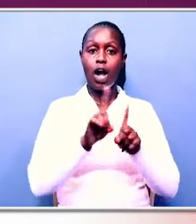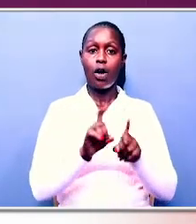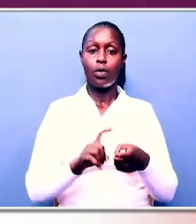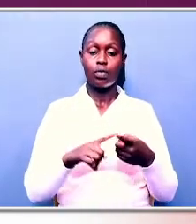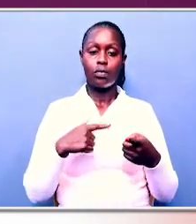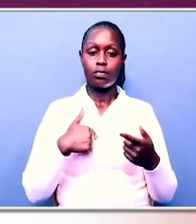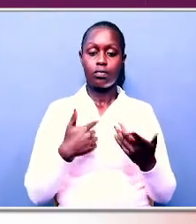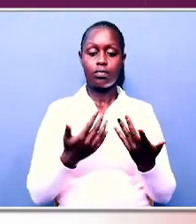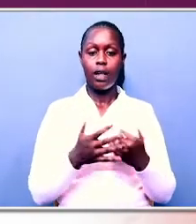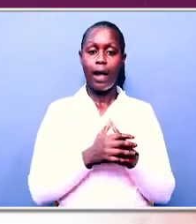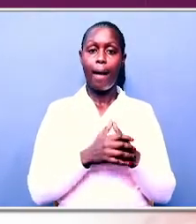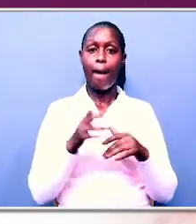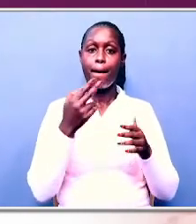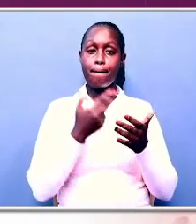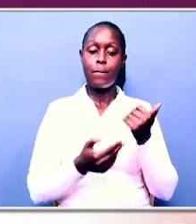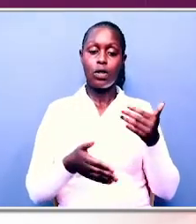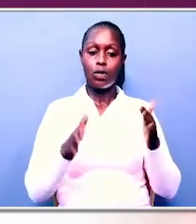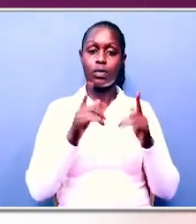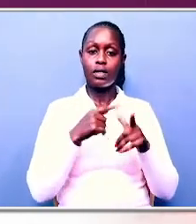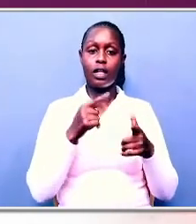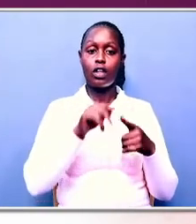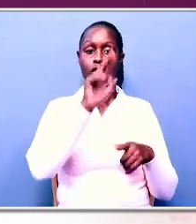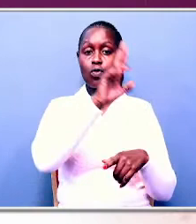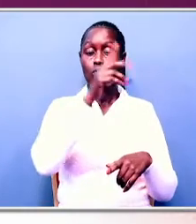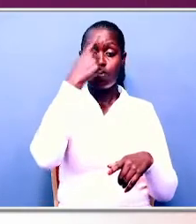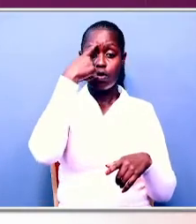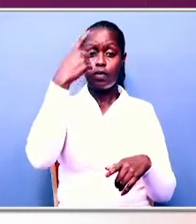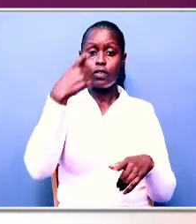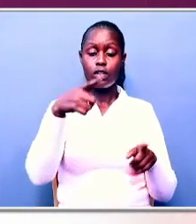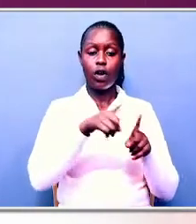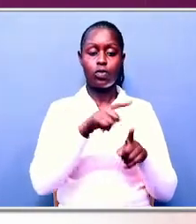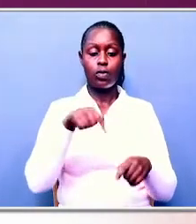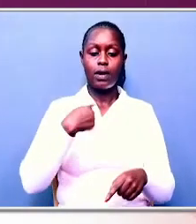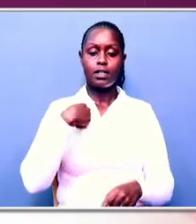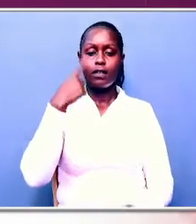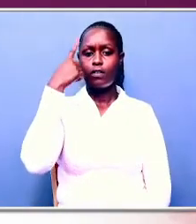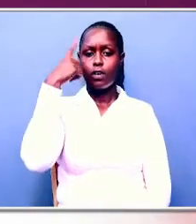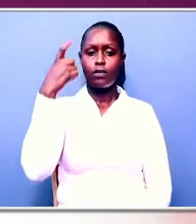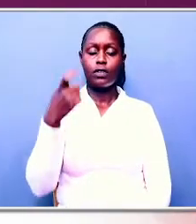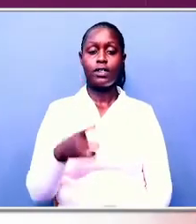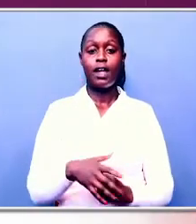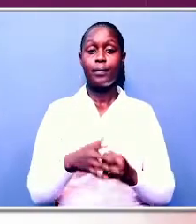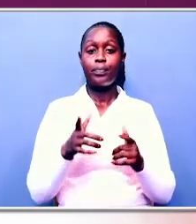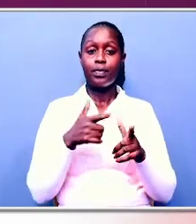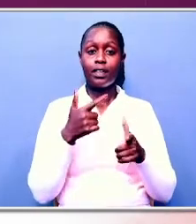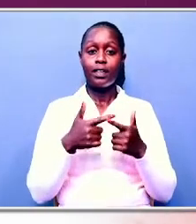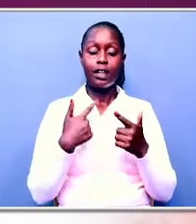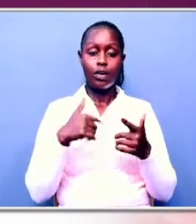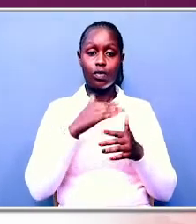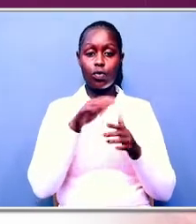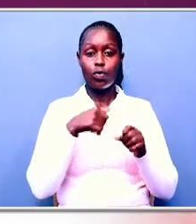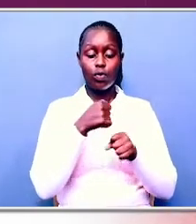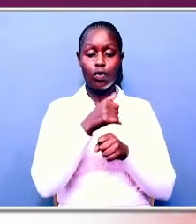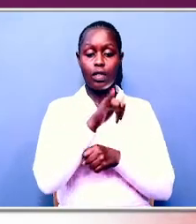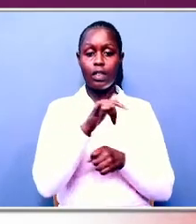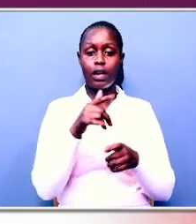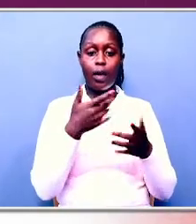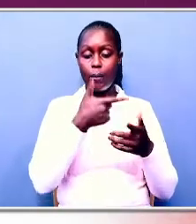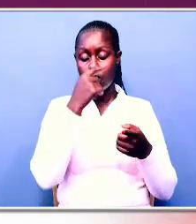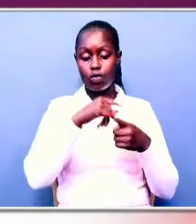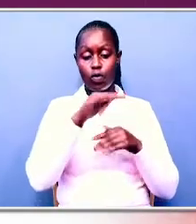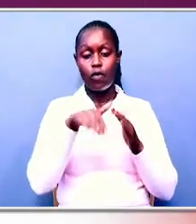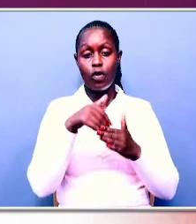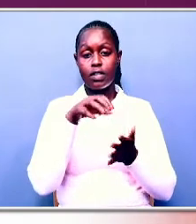hang him. Both ways Mr. Kenyatta refused and I also refused. It is under those circumstances that we